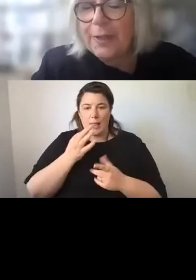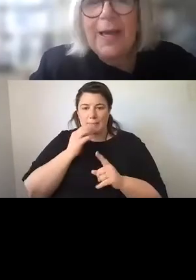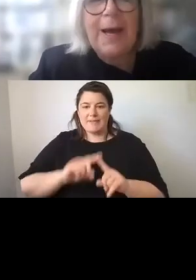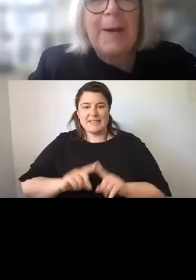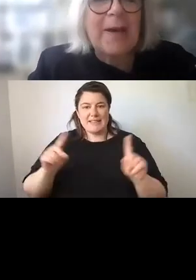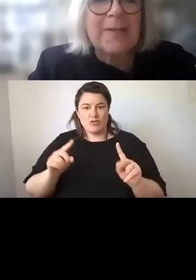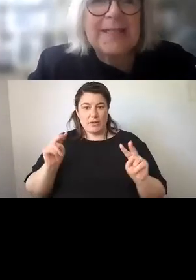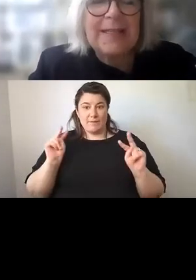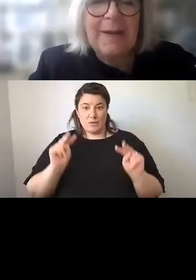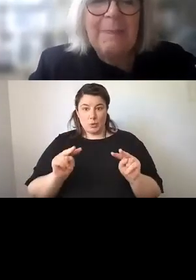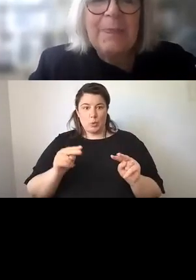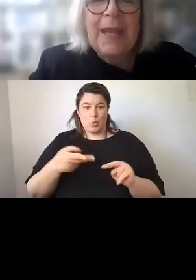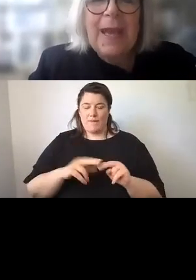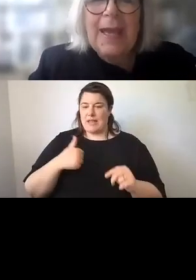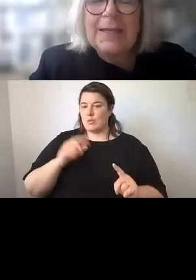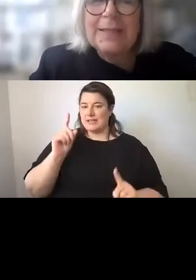of our city.